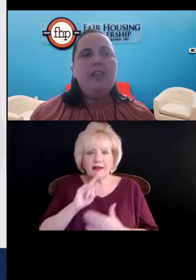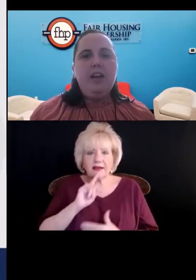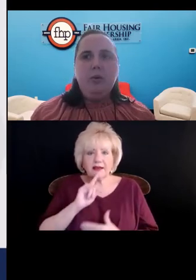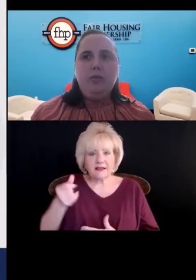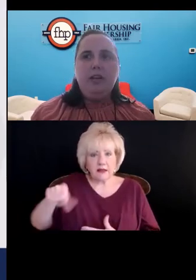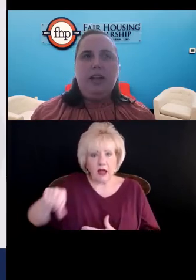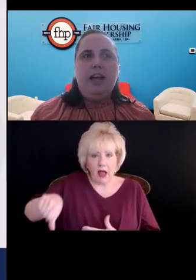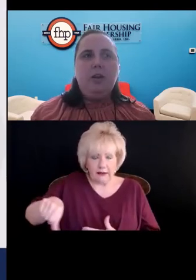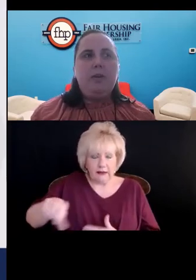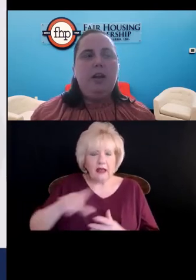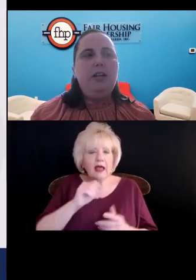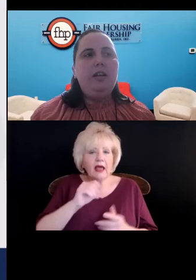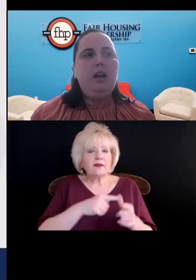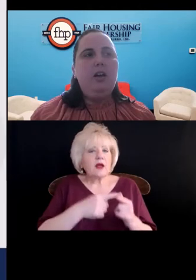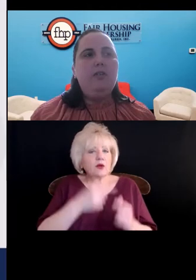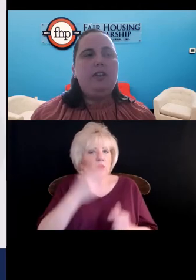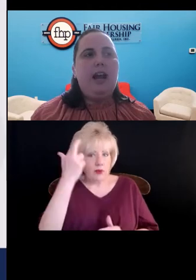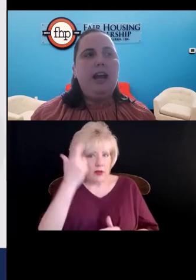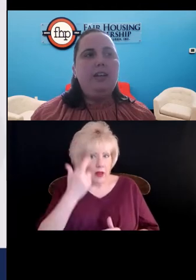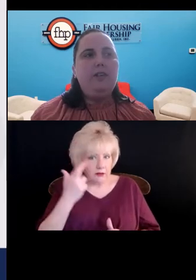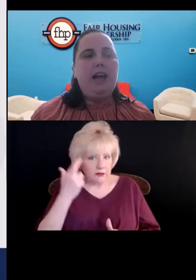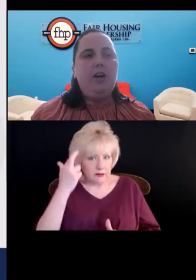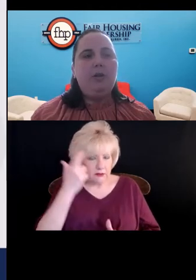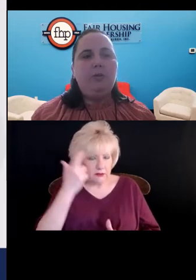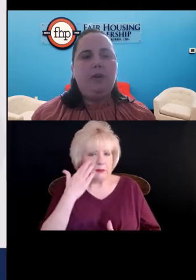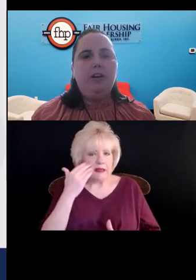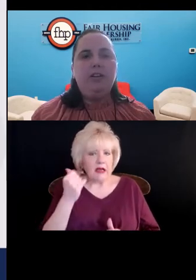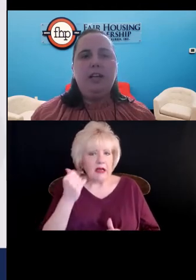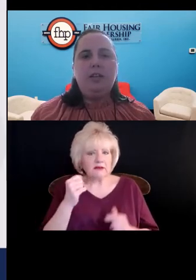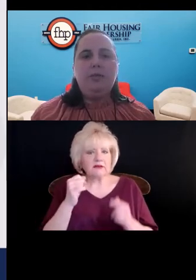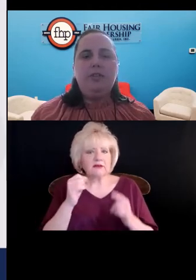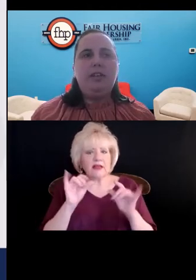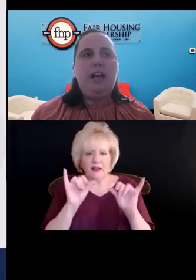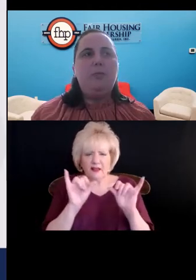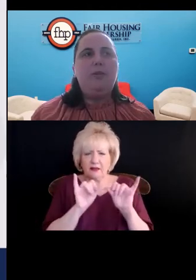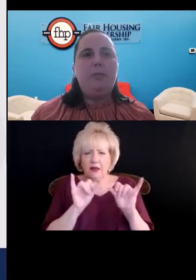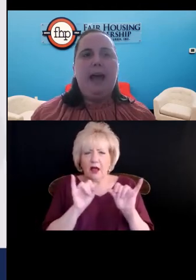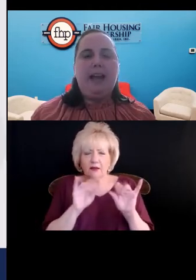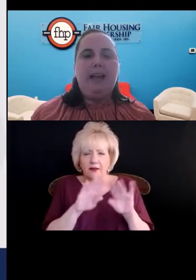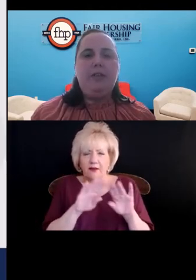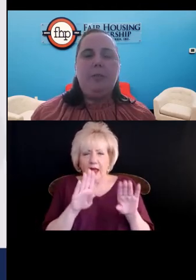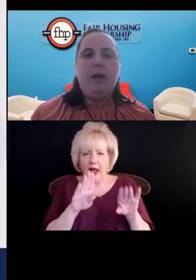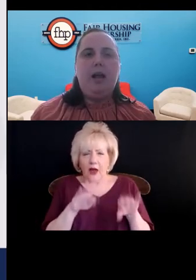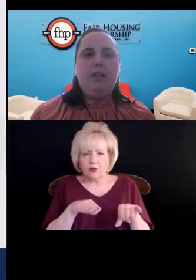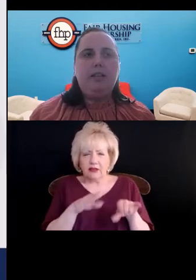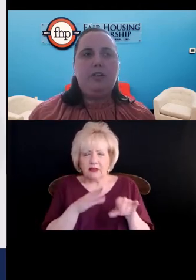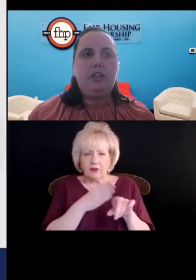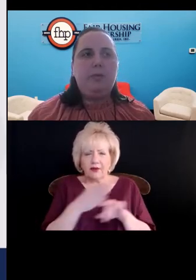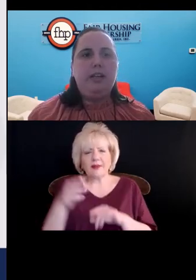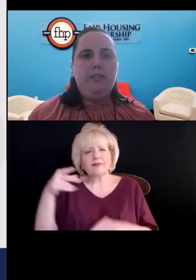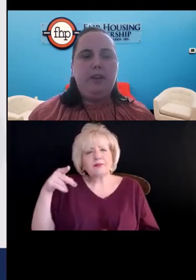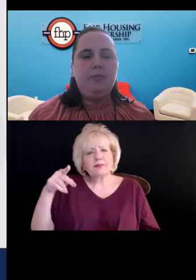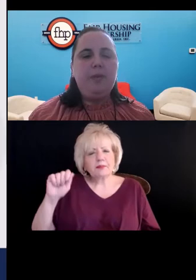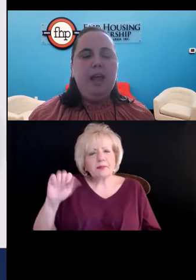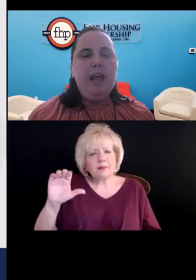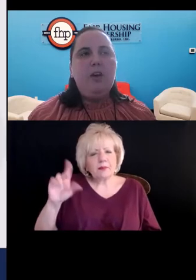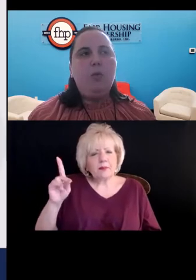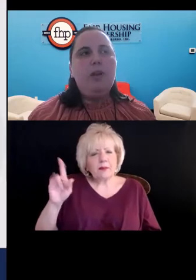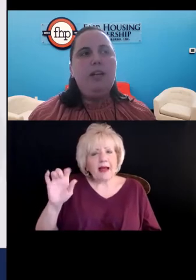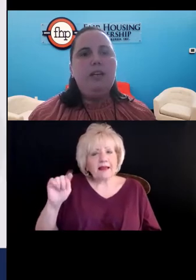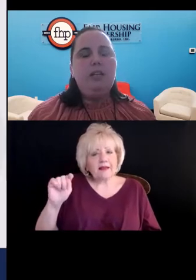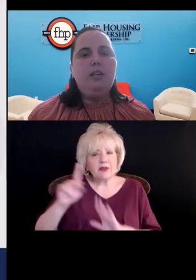And then we realized because of the size of the housing provider, not simply the size, but the packet and the policy that she'd been given,